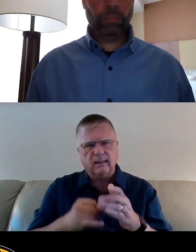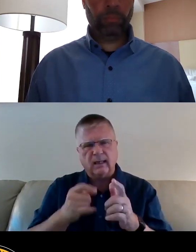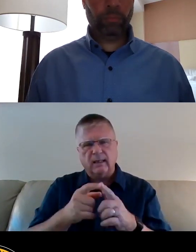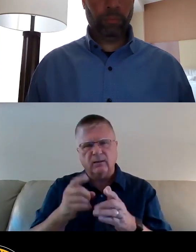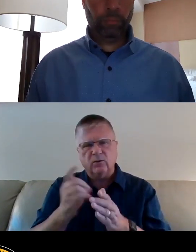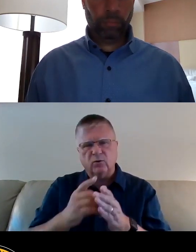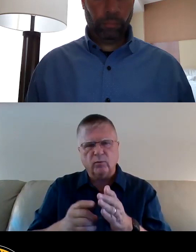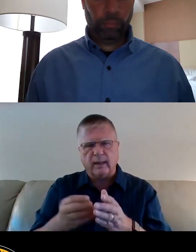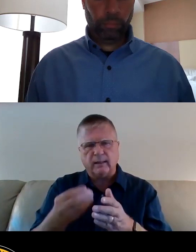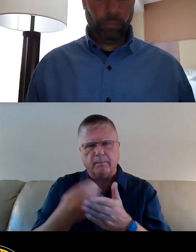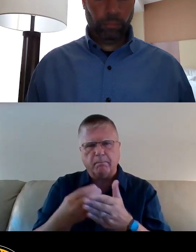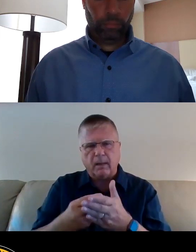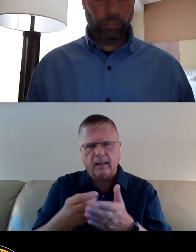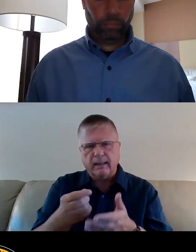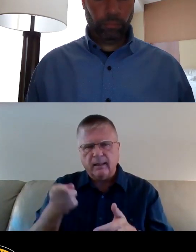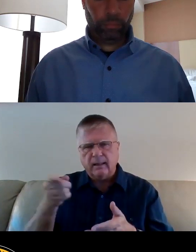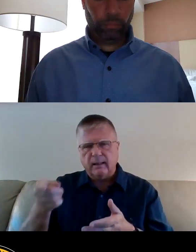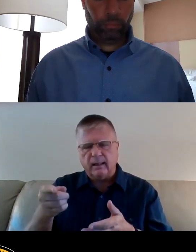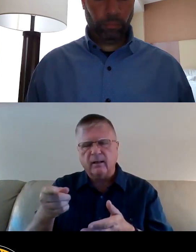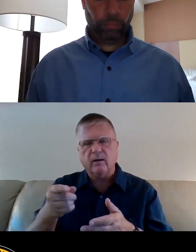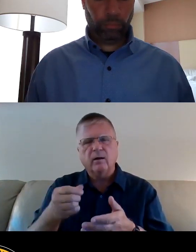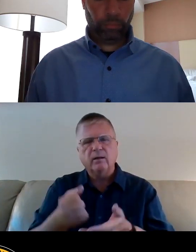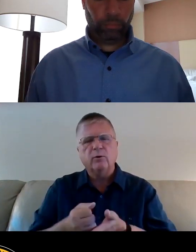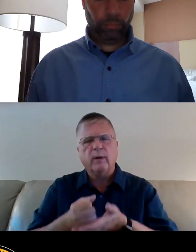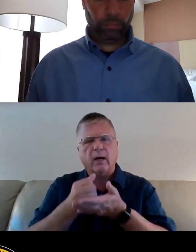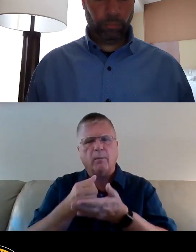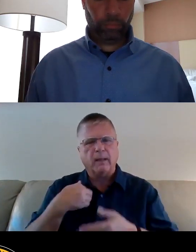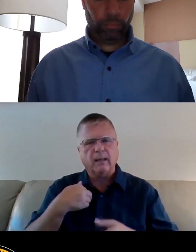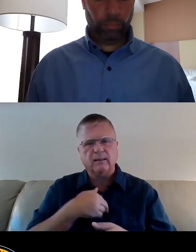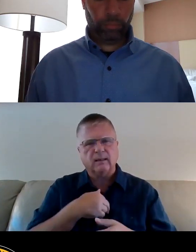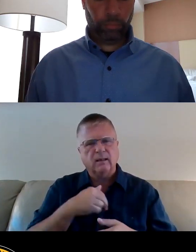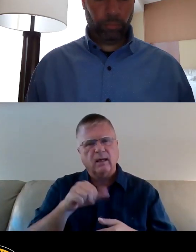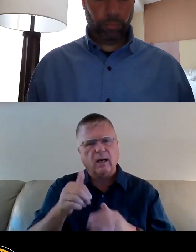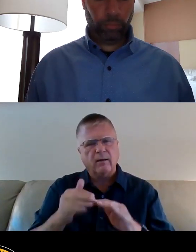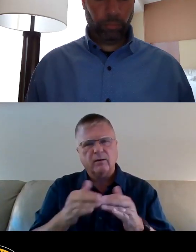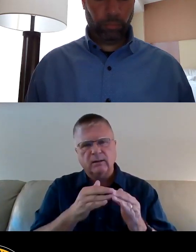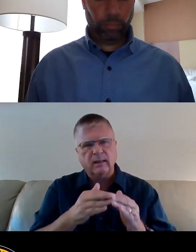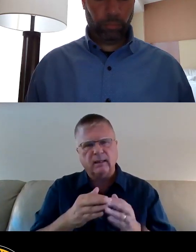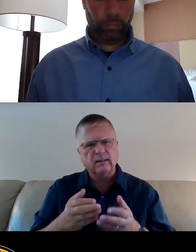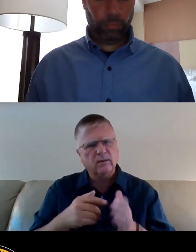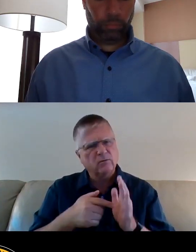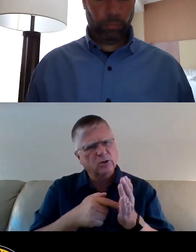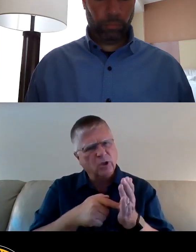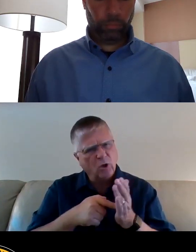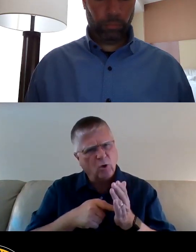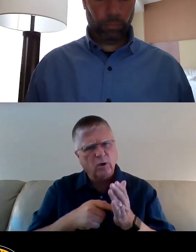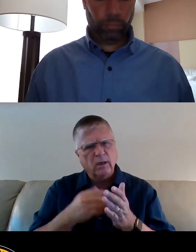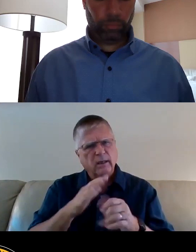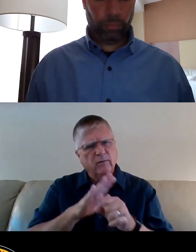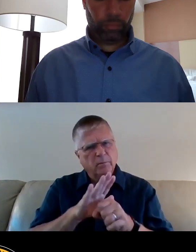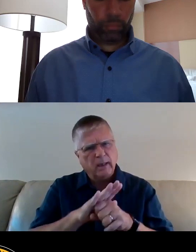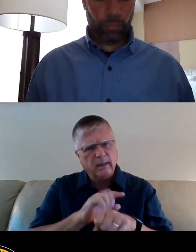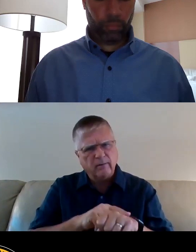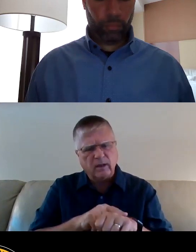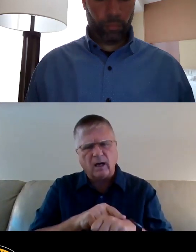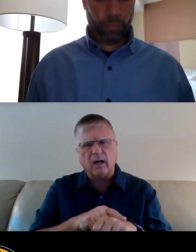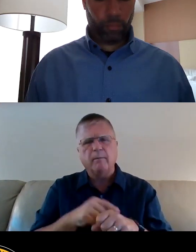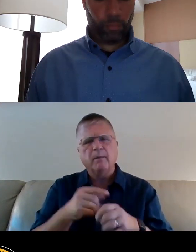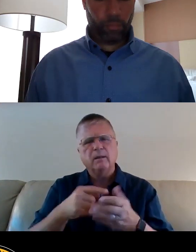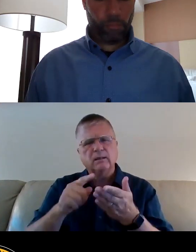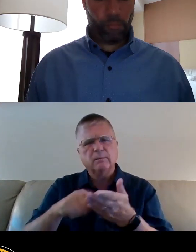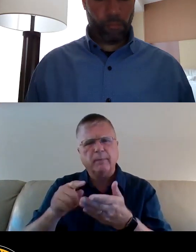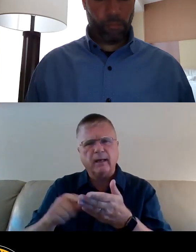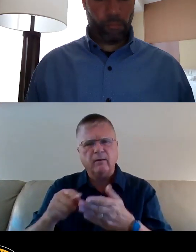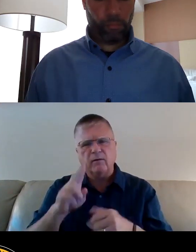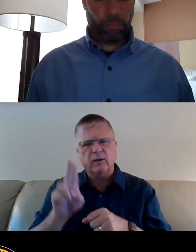purported to help us. Our other cities have shown by providing ample time for public input on the use of these ARP funds that